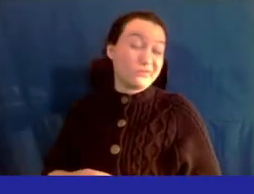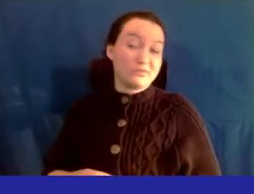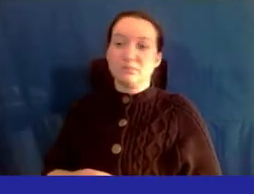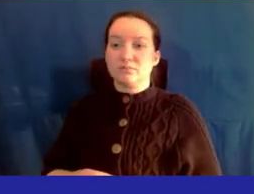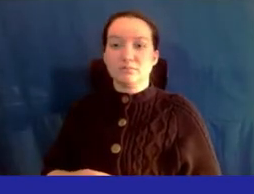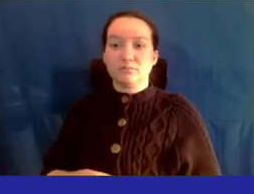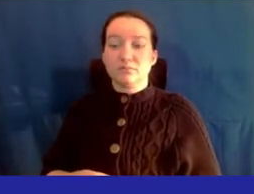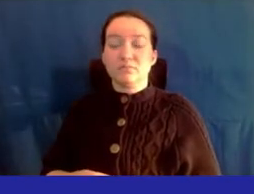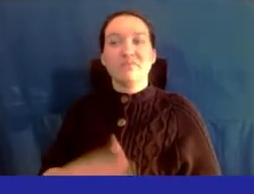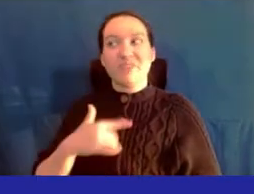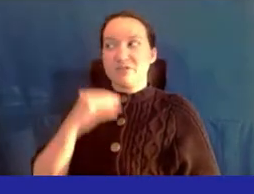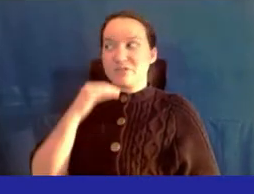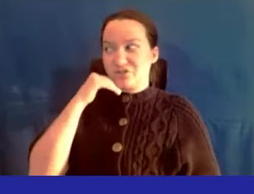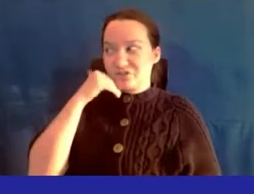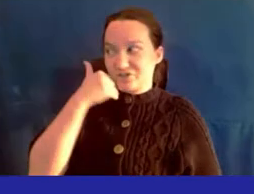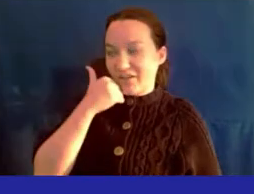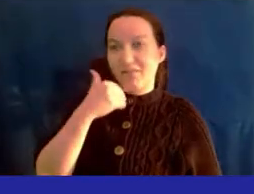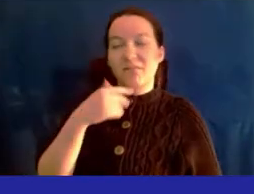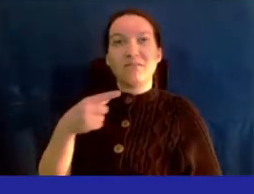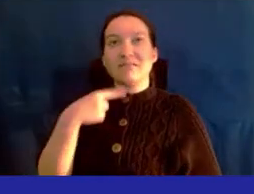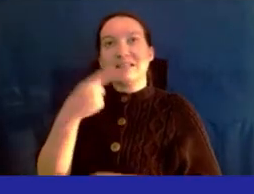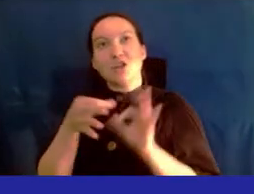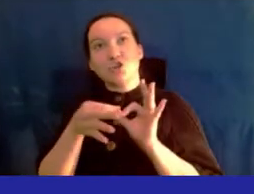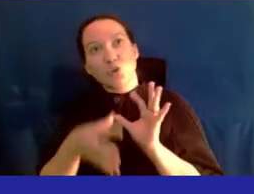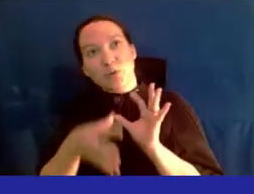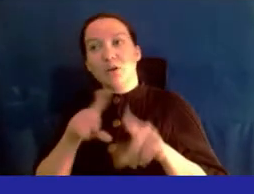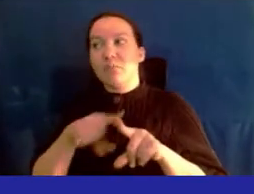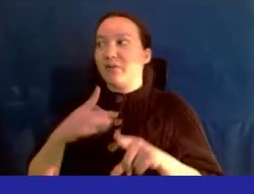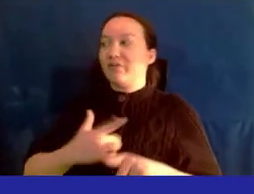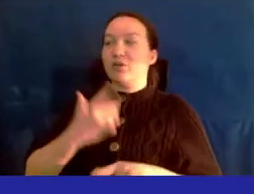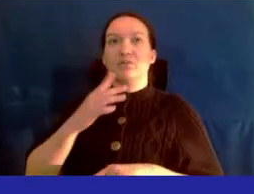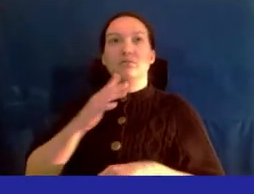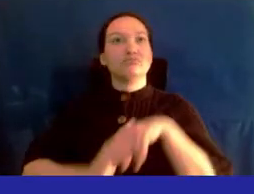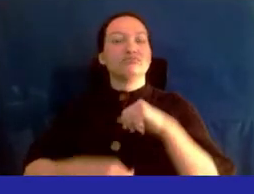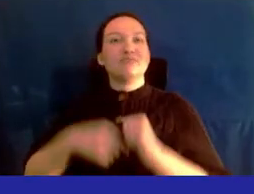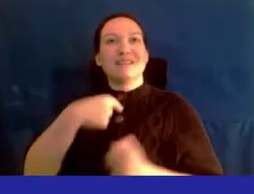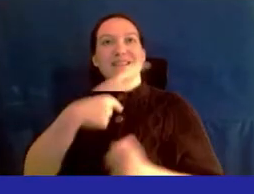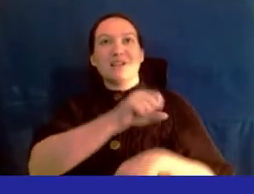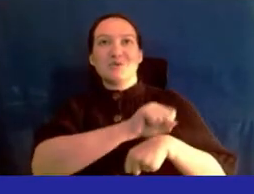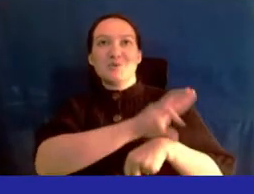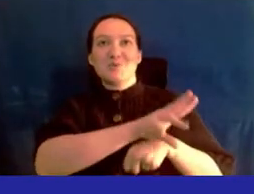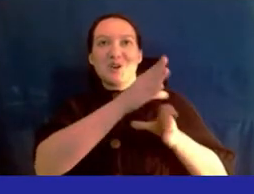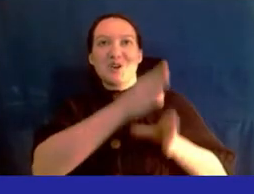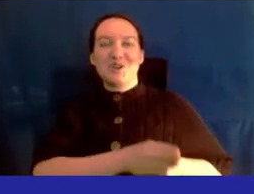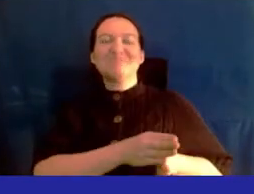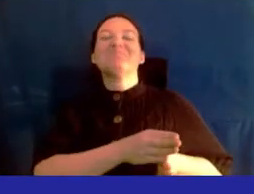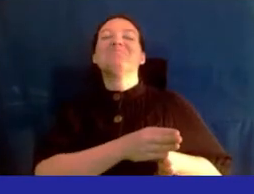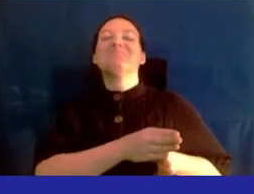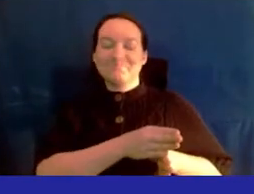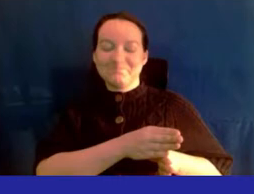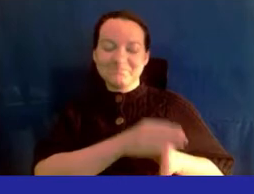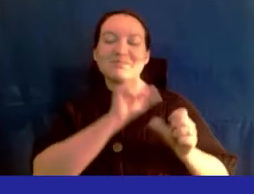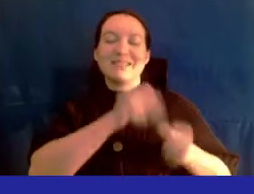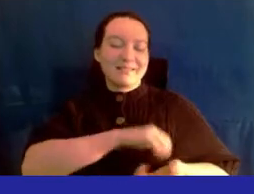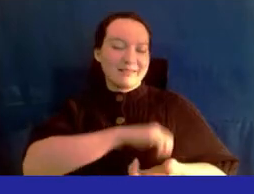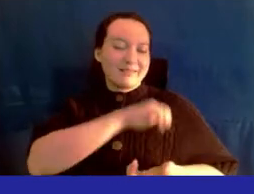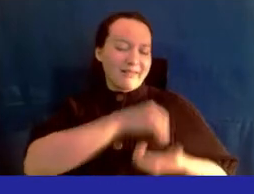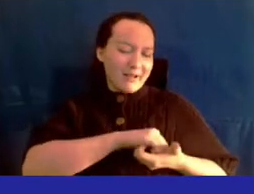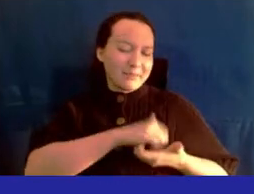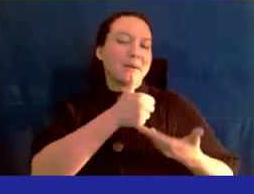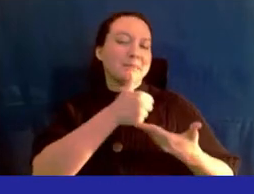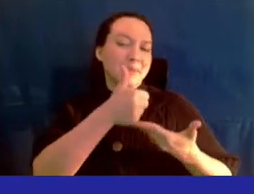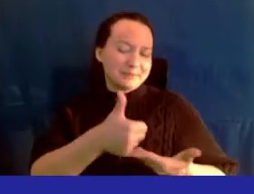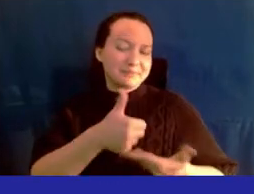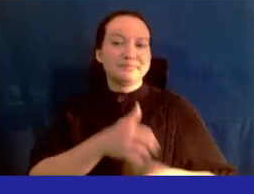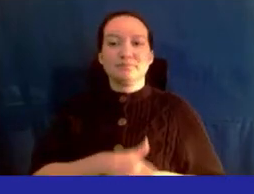They feel shy to tell an interpreter, but they'll feel comfortable telling the social worker, and that's where we collaborate and help out